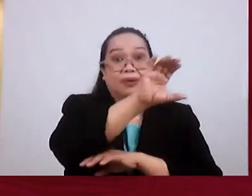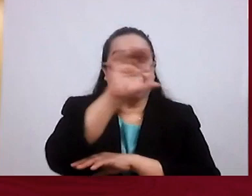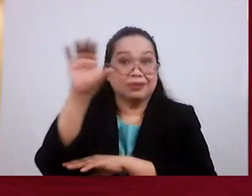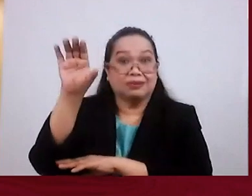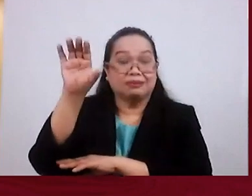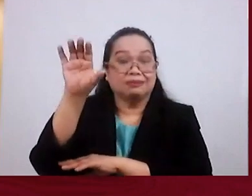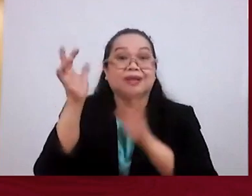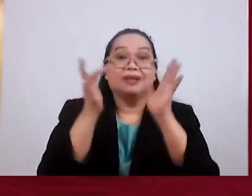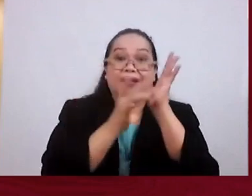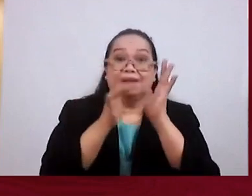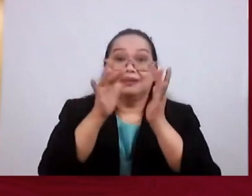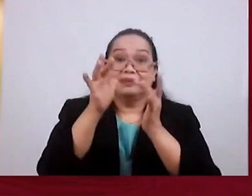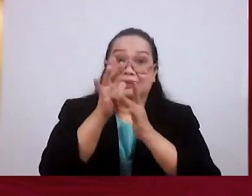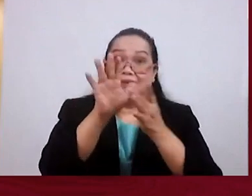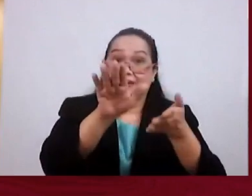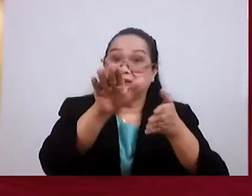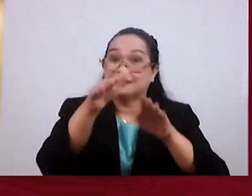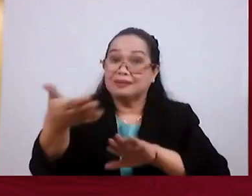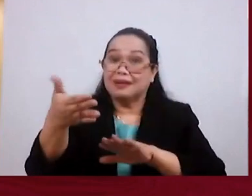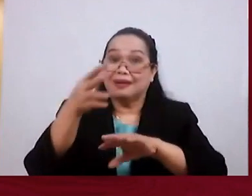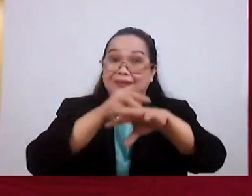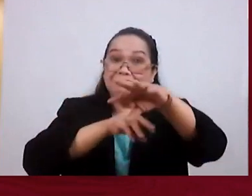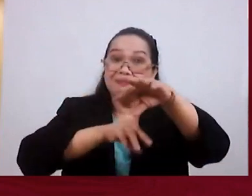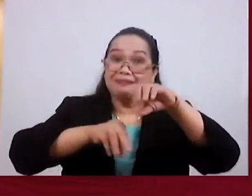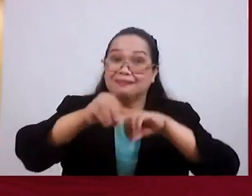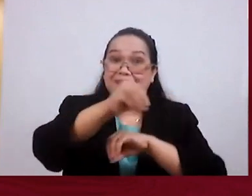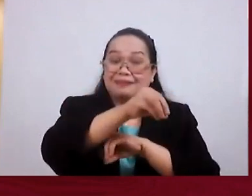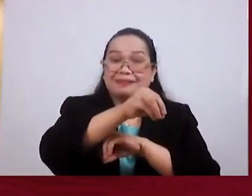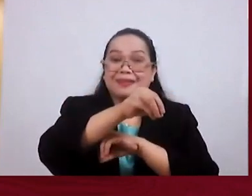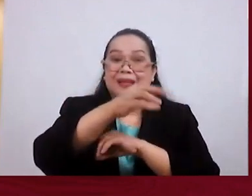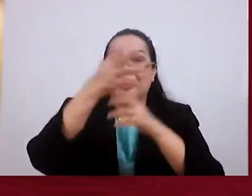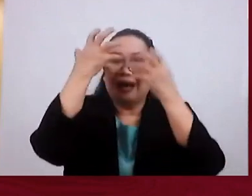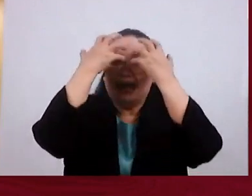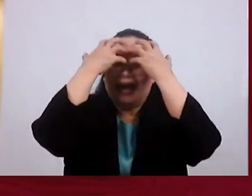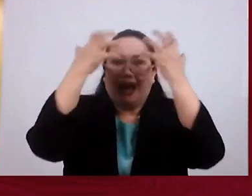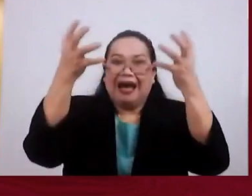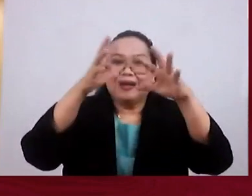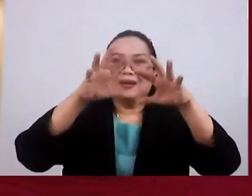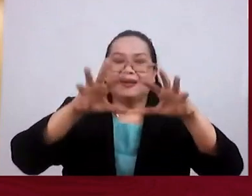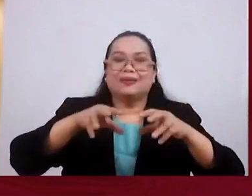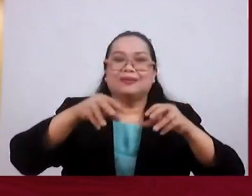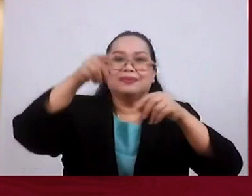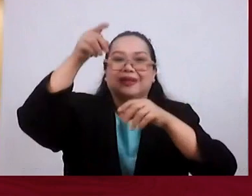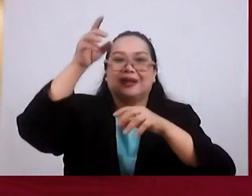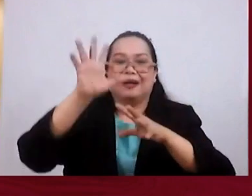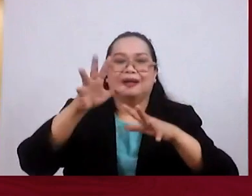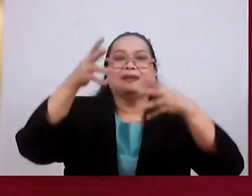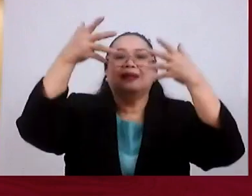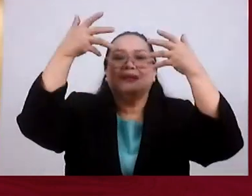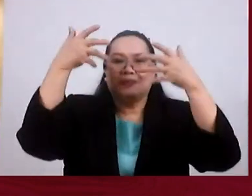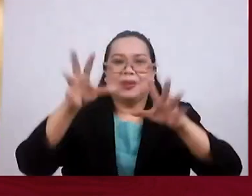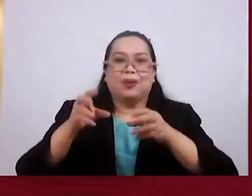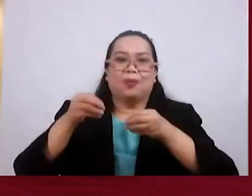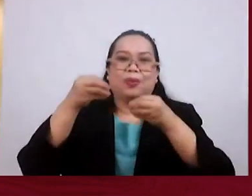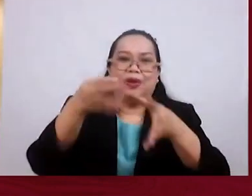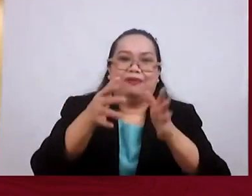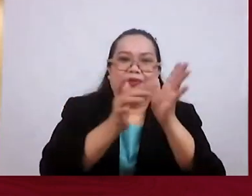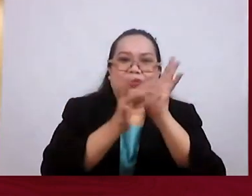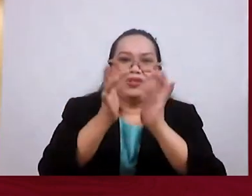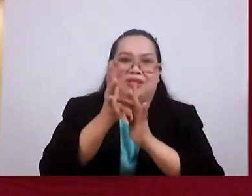When Jesus died On the cross The wrath of God Spore upon Him